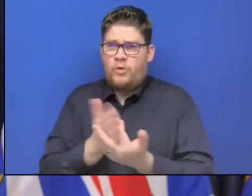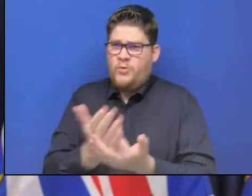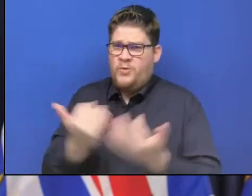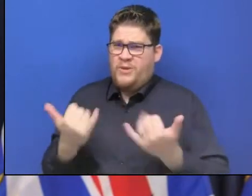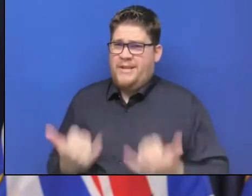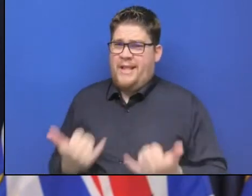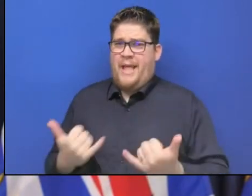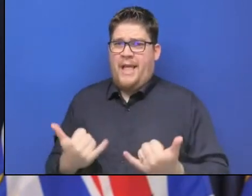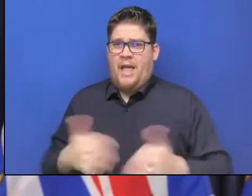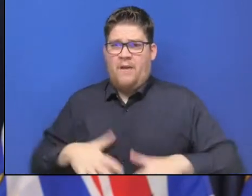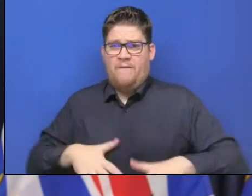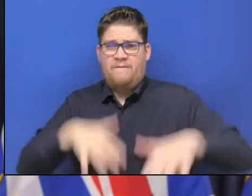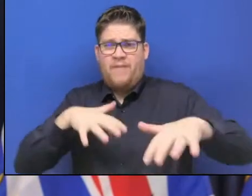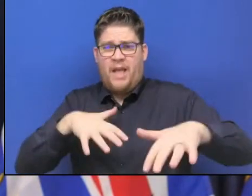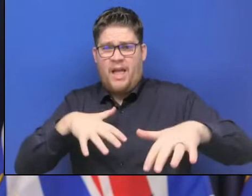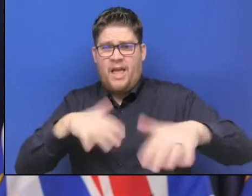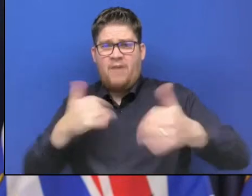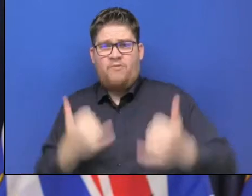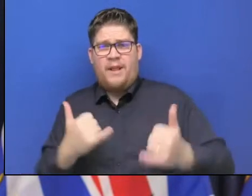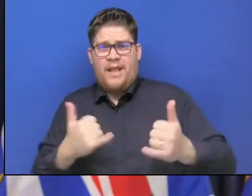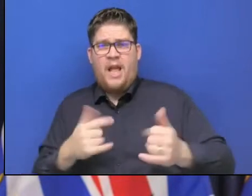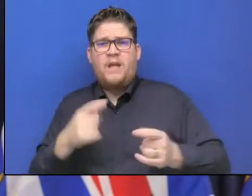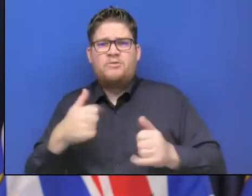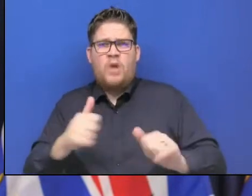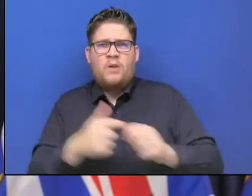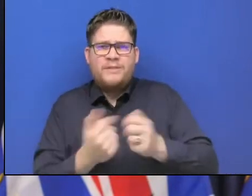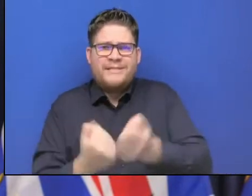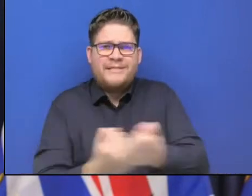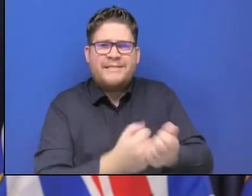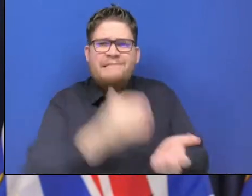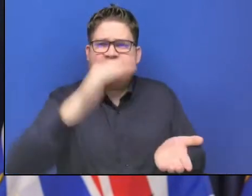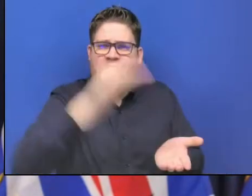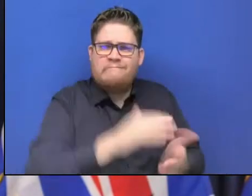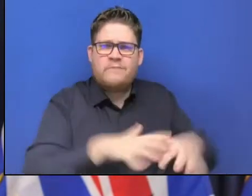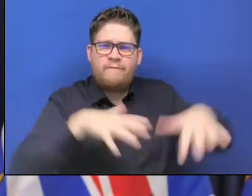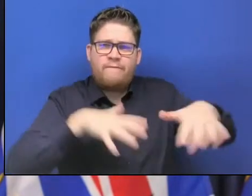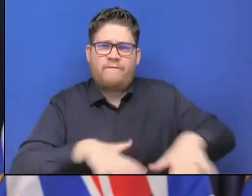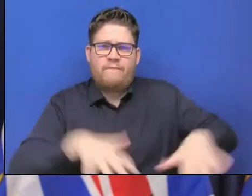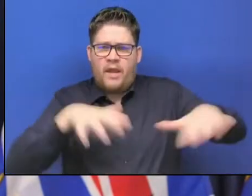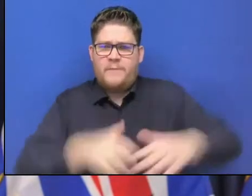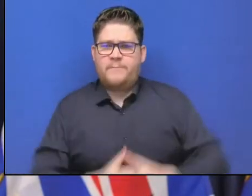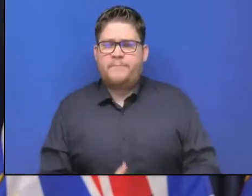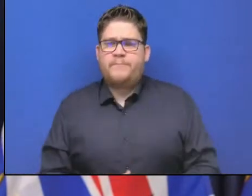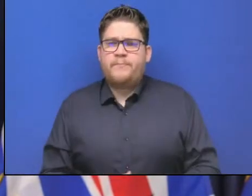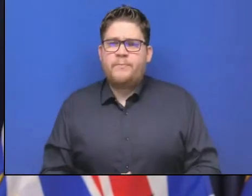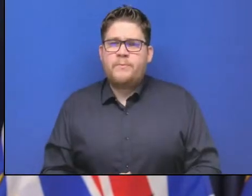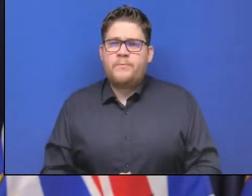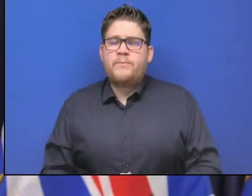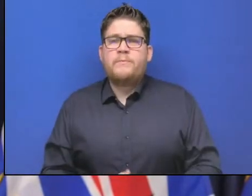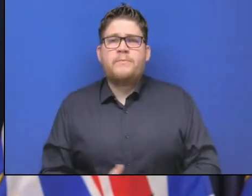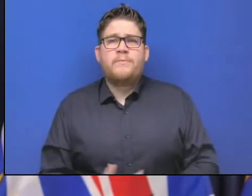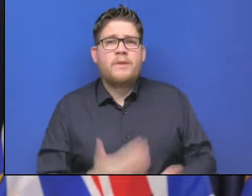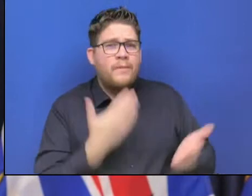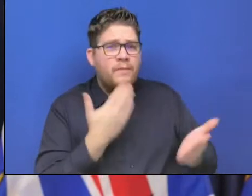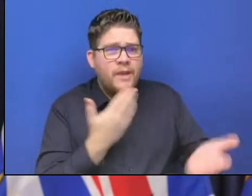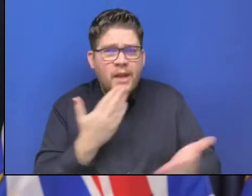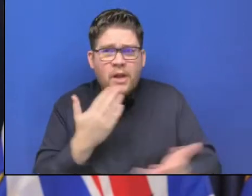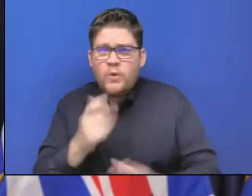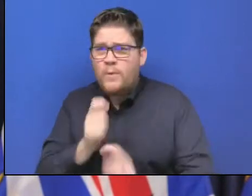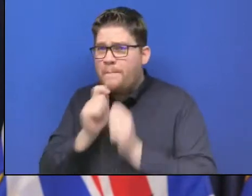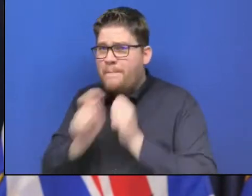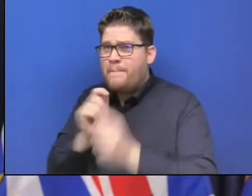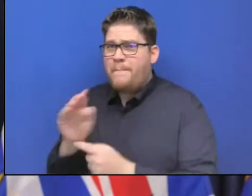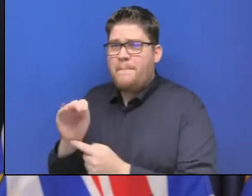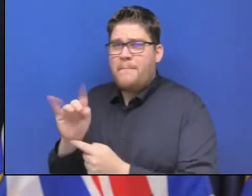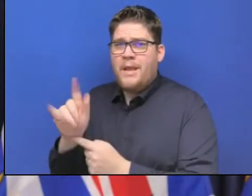Lastly, I want to take a moment to recognize the role of the media in taking weather forecast data and making it real and immediate for people across the